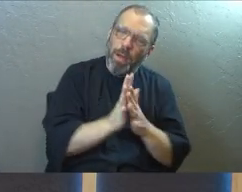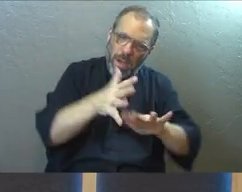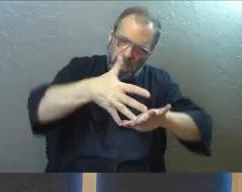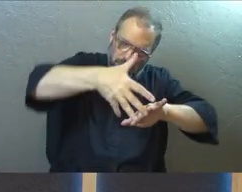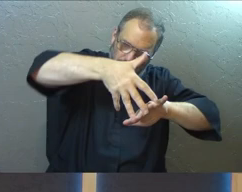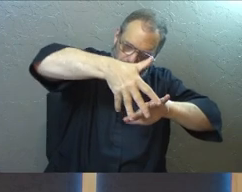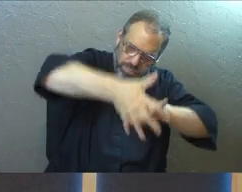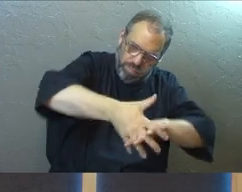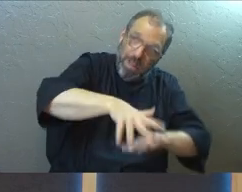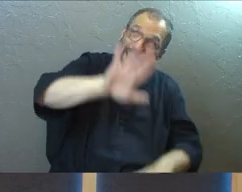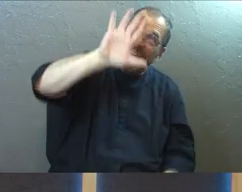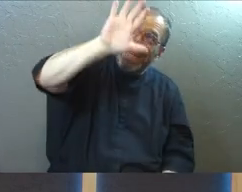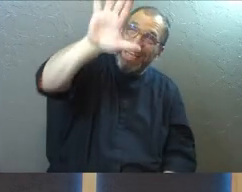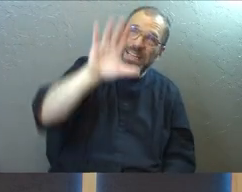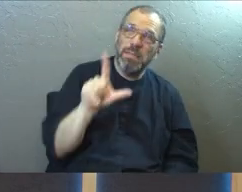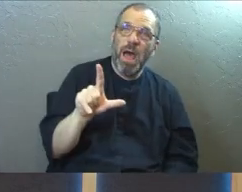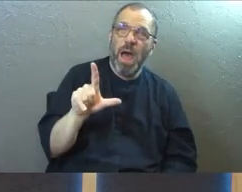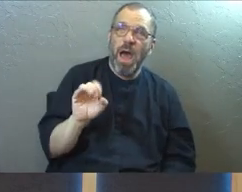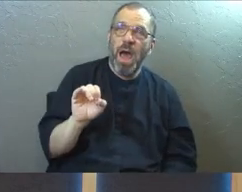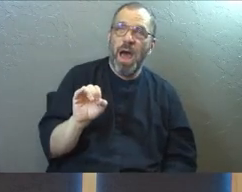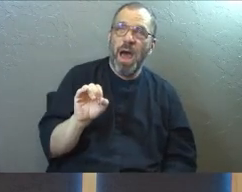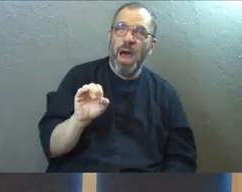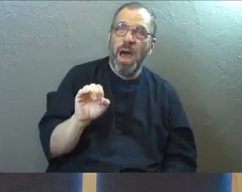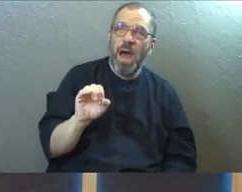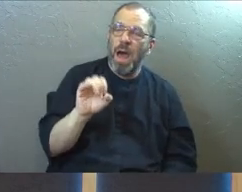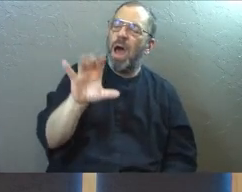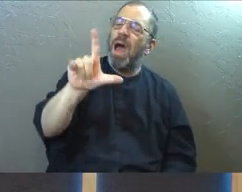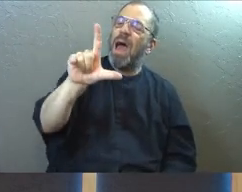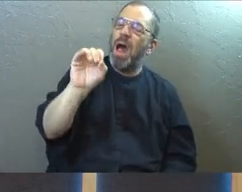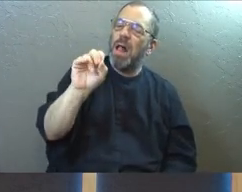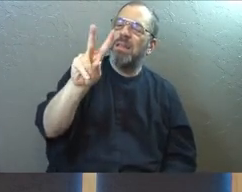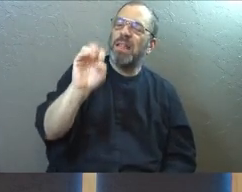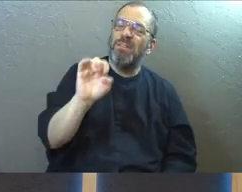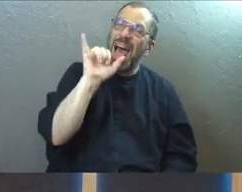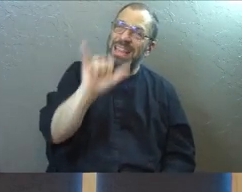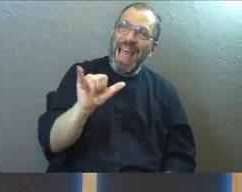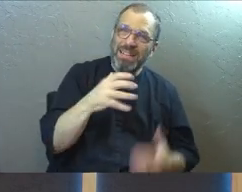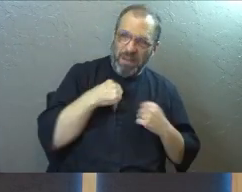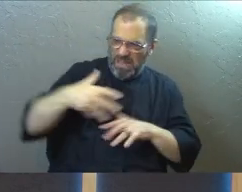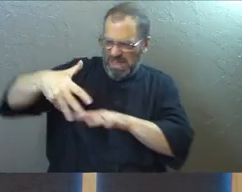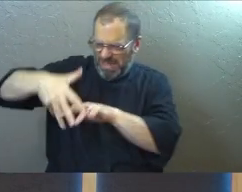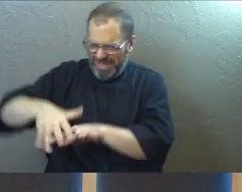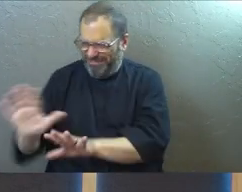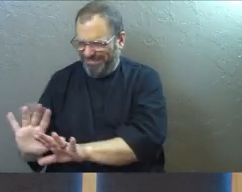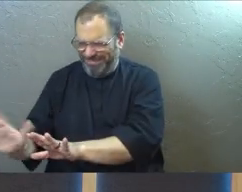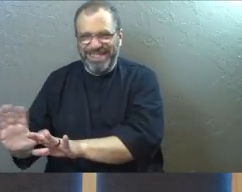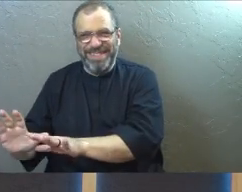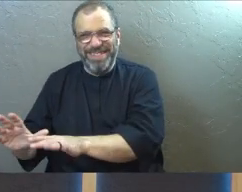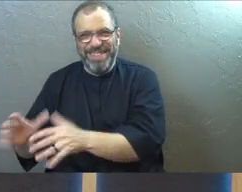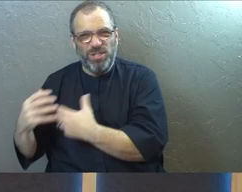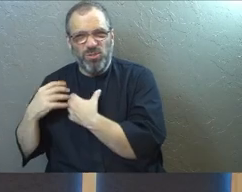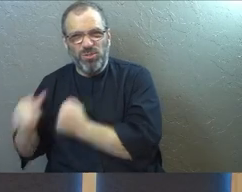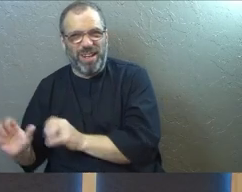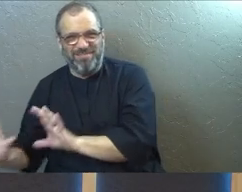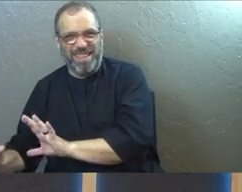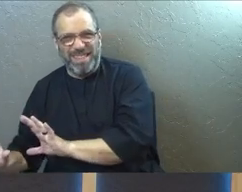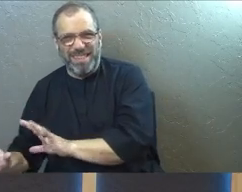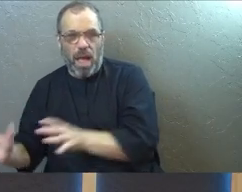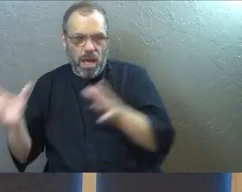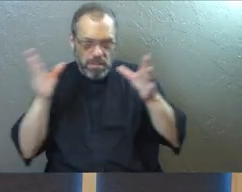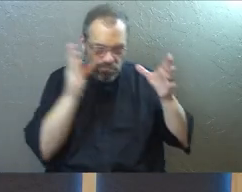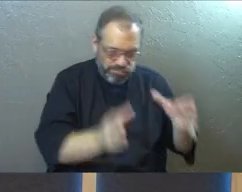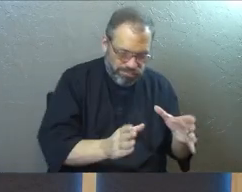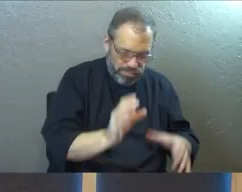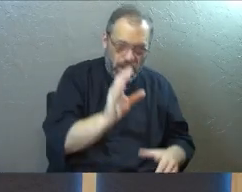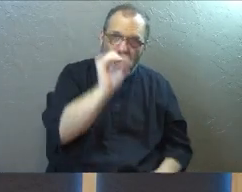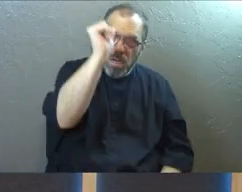rooted in God's love. That's where you draw strength. None of these things are the ultimate source of strength and vitality for